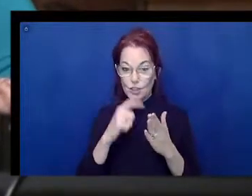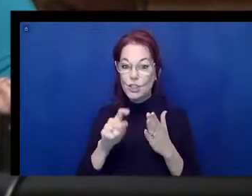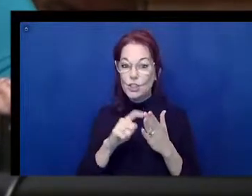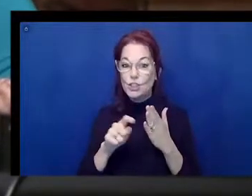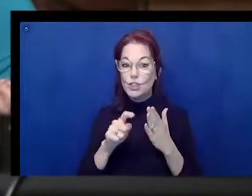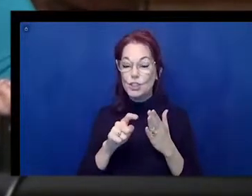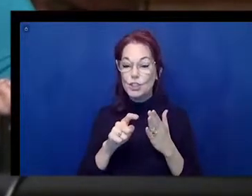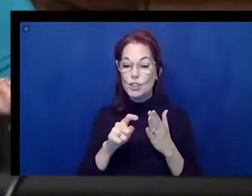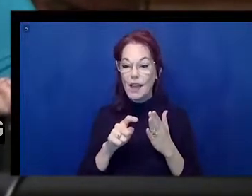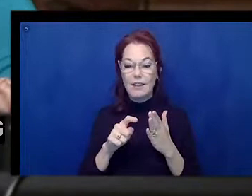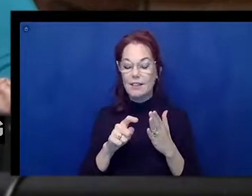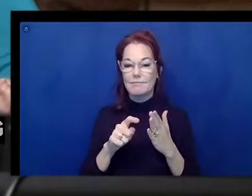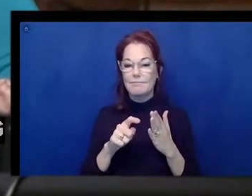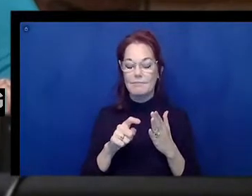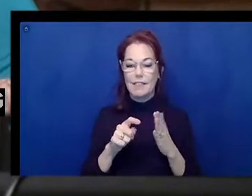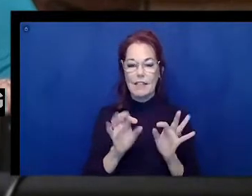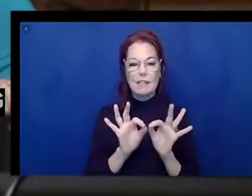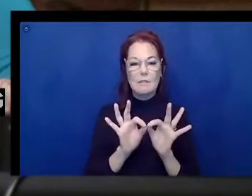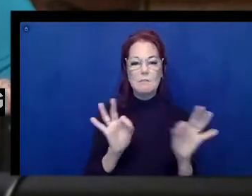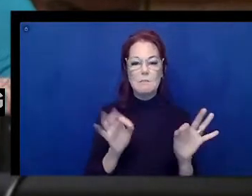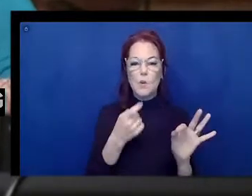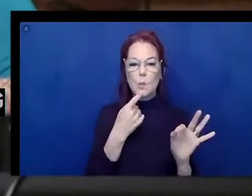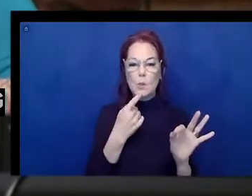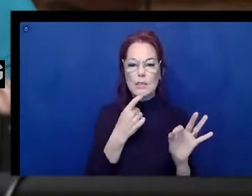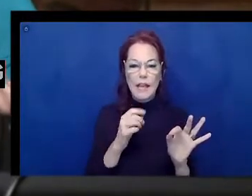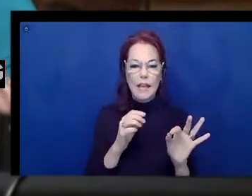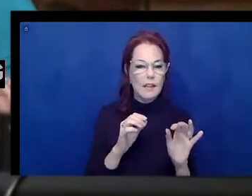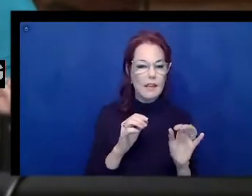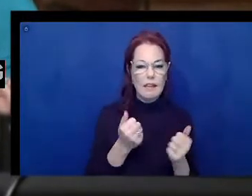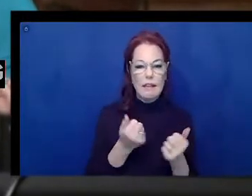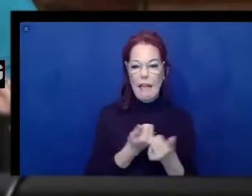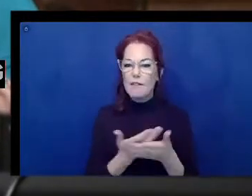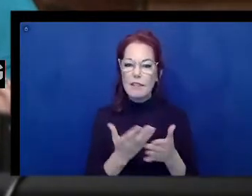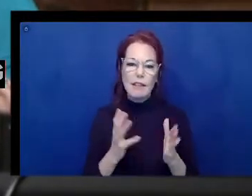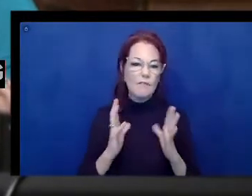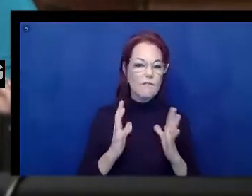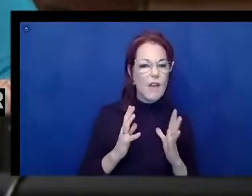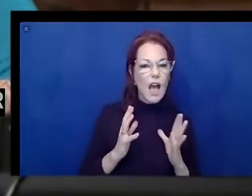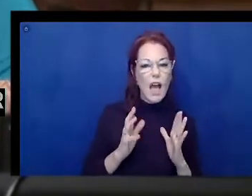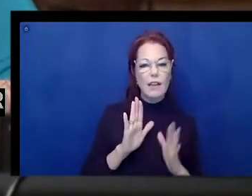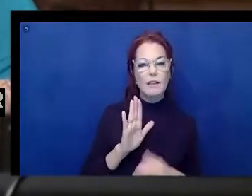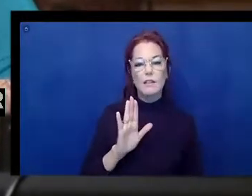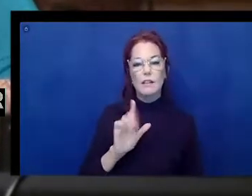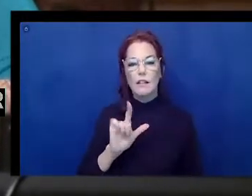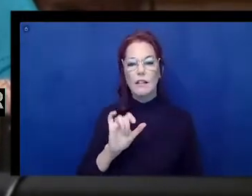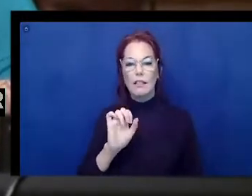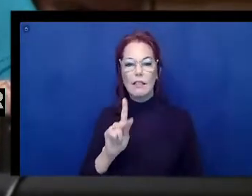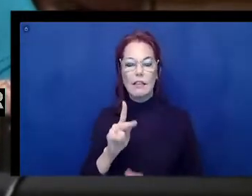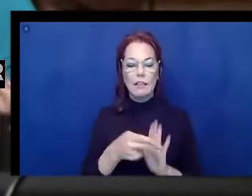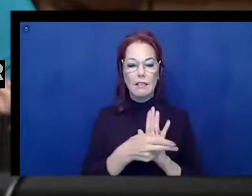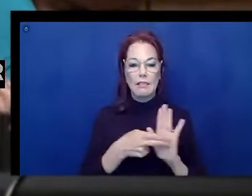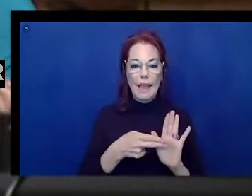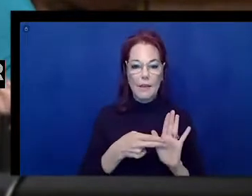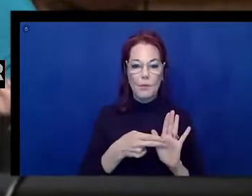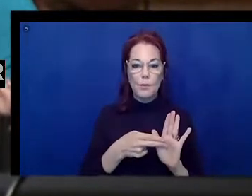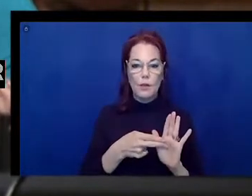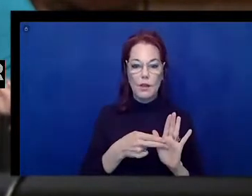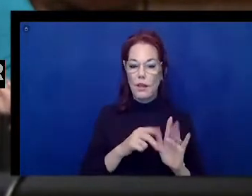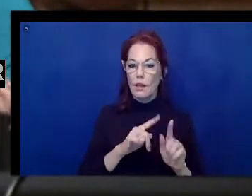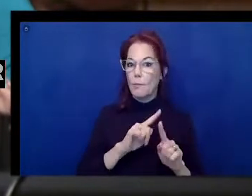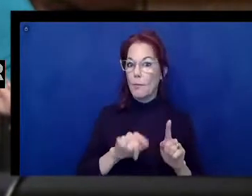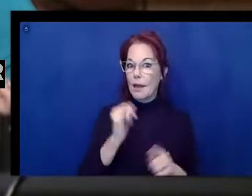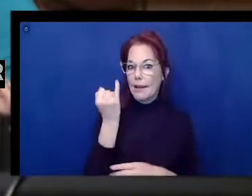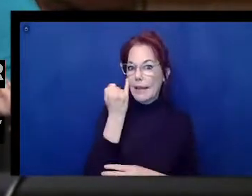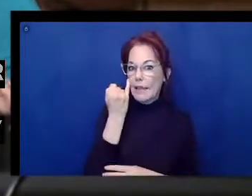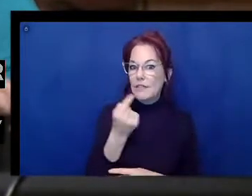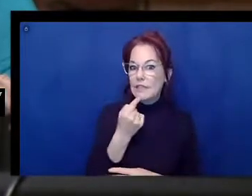sometimes they'll say everything's fine, your links are labeled, but it's not helpful when they're labeled click here or see